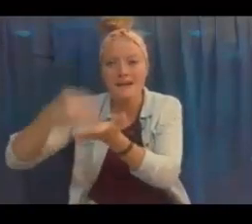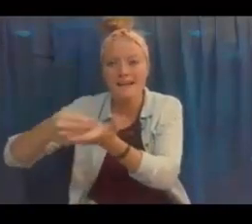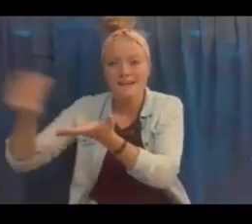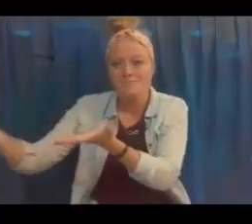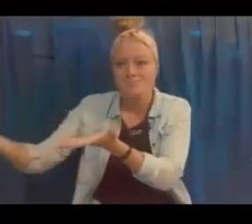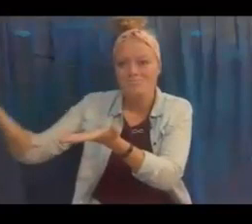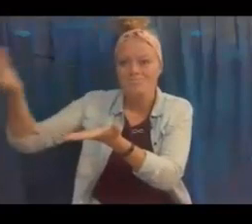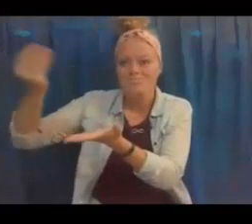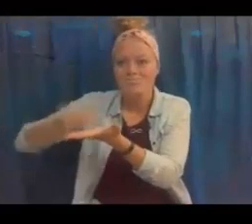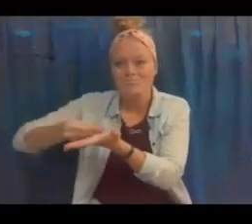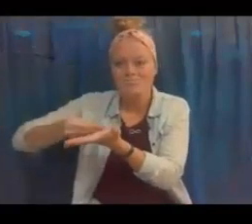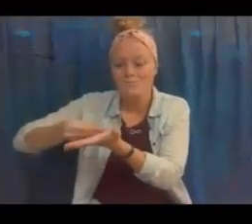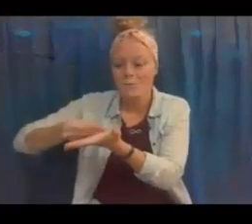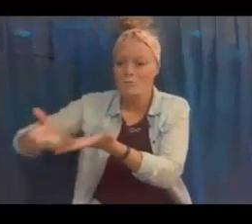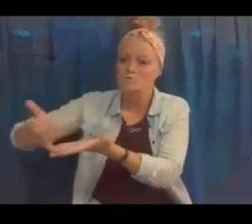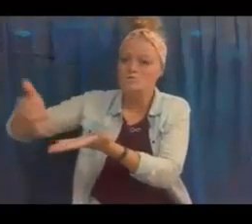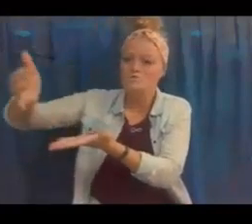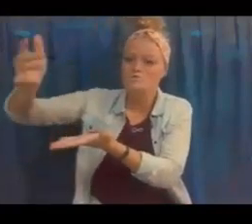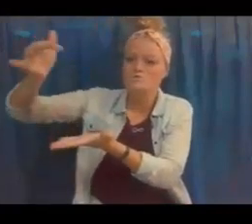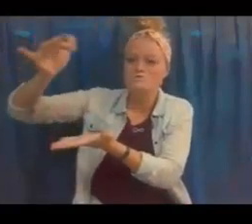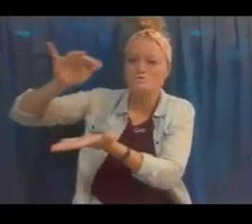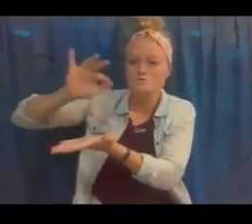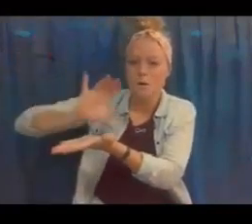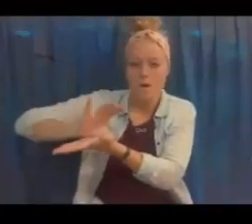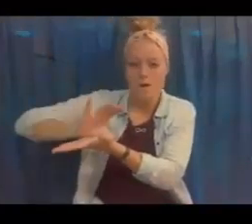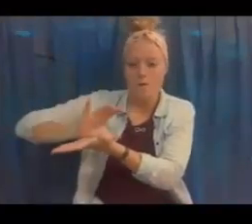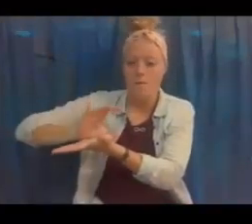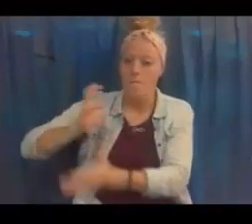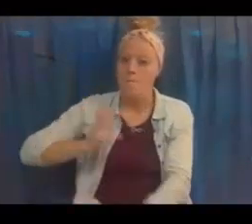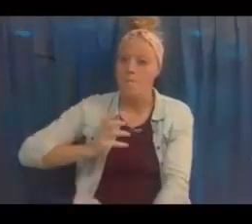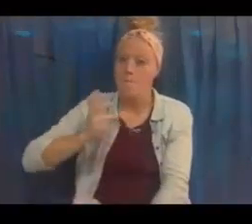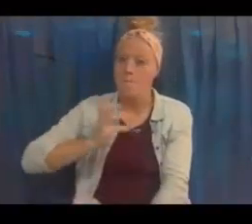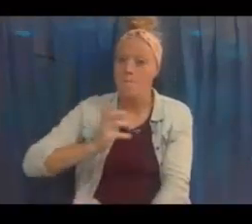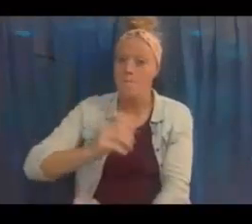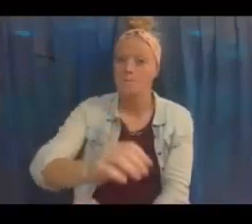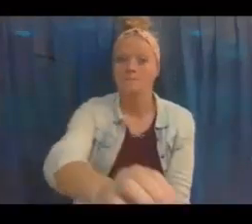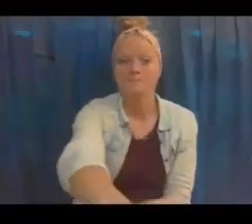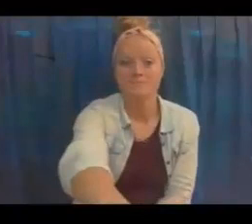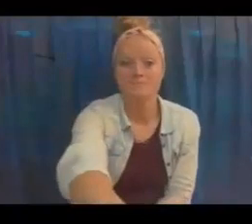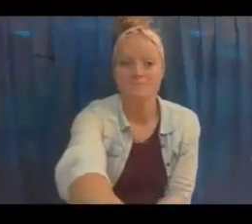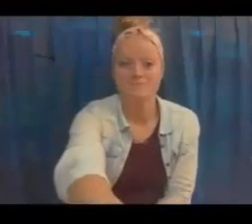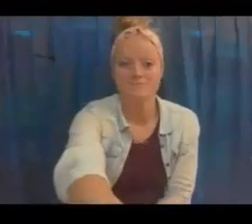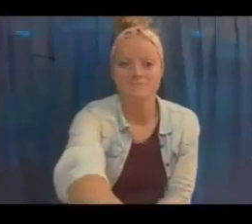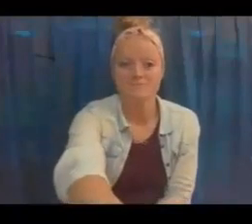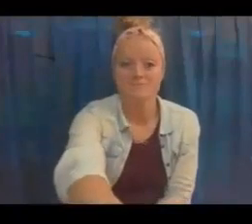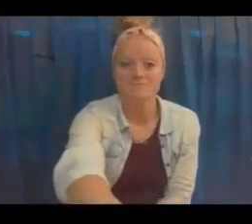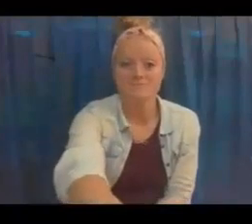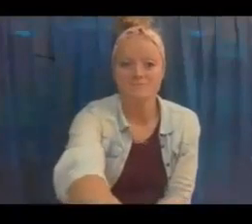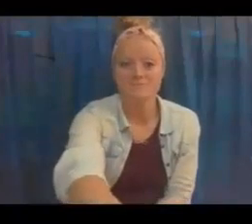And when he wins, they gave him money. So he had a lot of money.